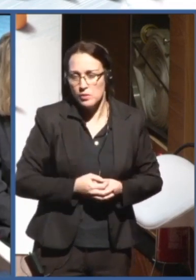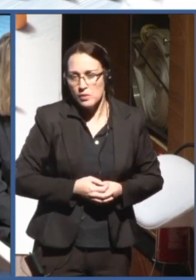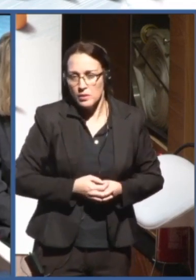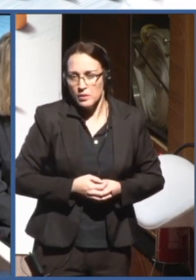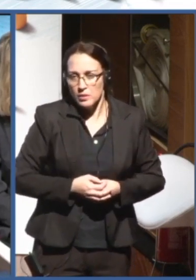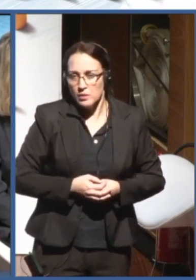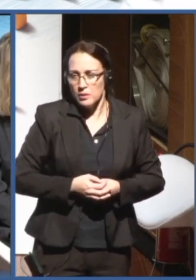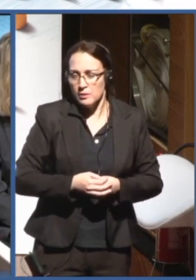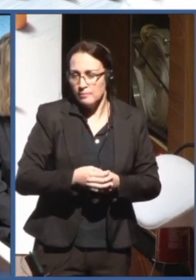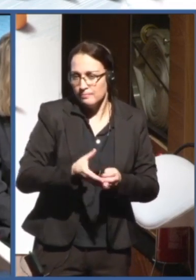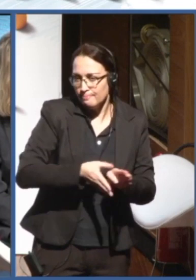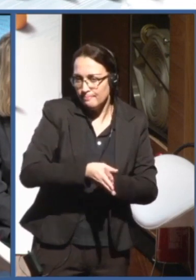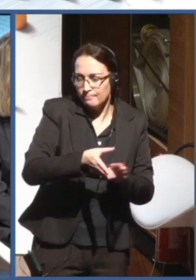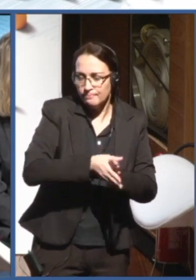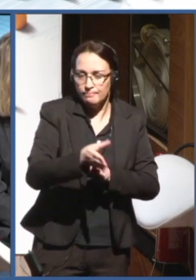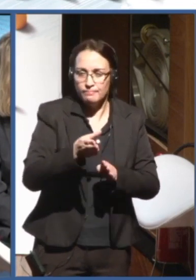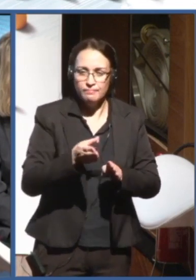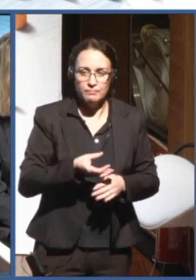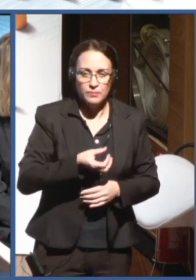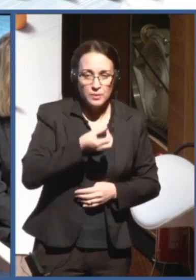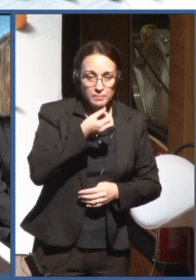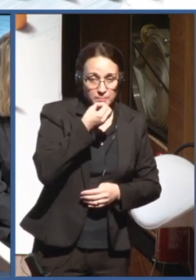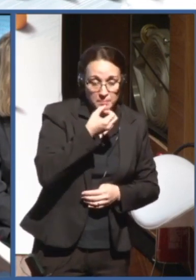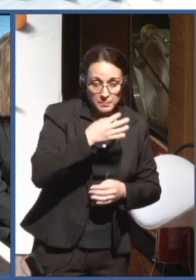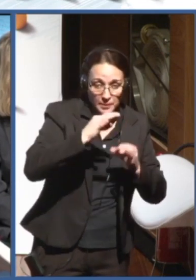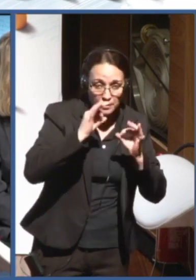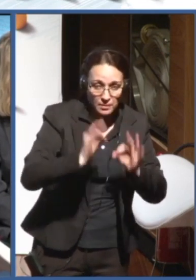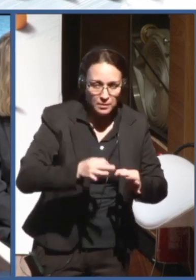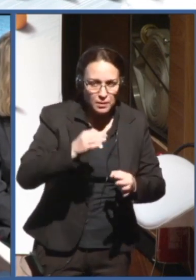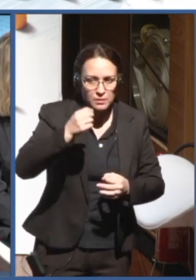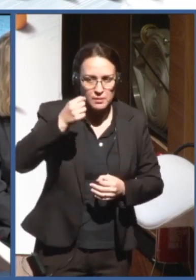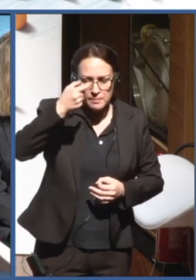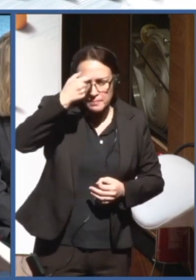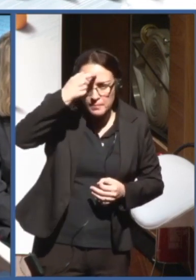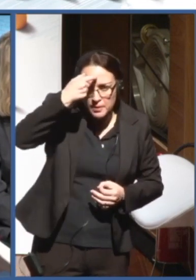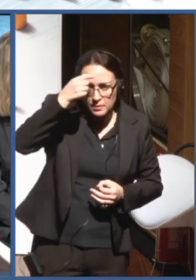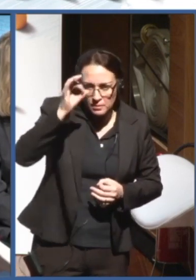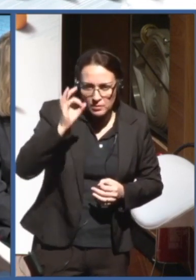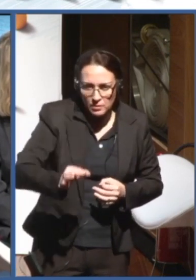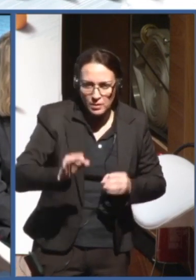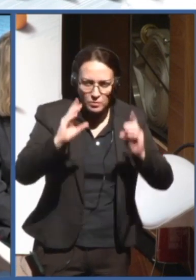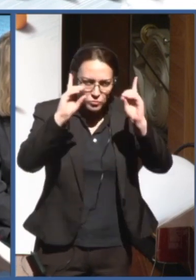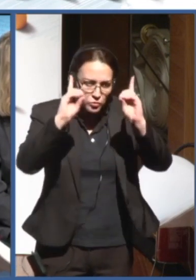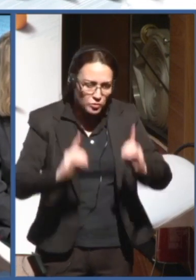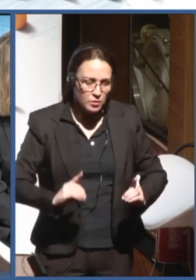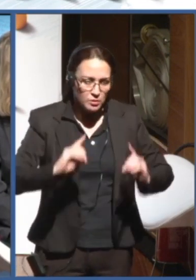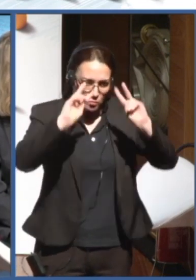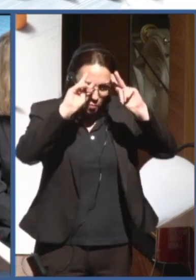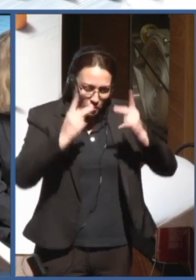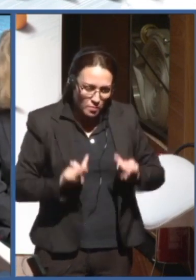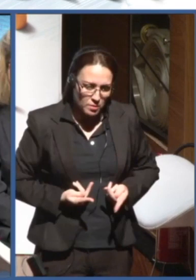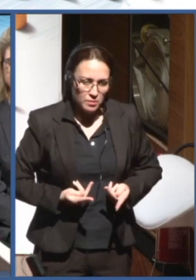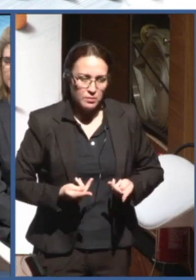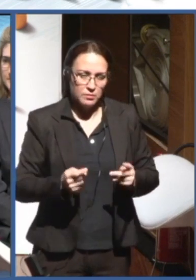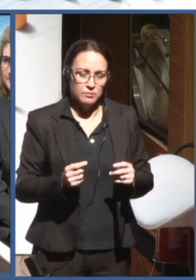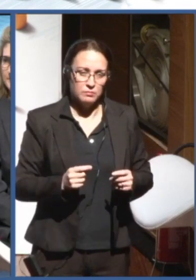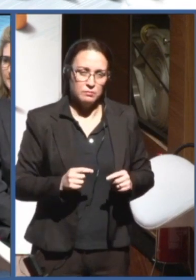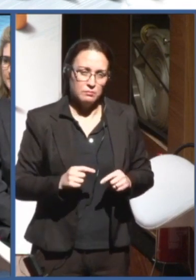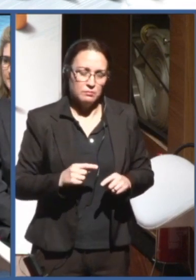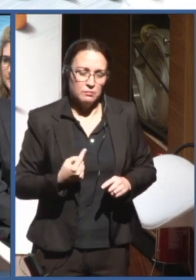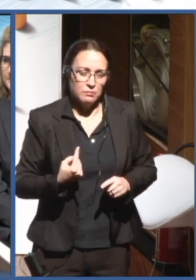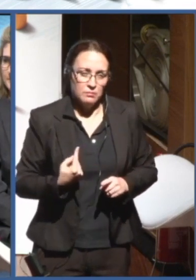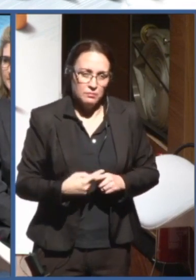aware of the need to adopt a human rights-based approach in the development of principles and frameworks of artificial intelligence. From your perspective,